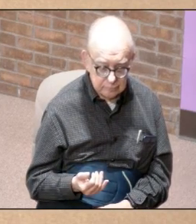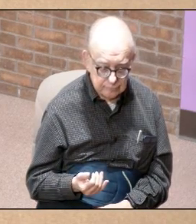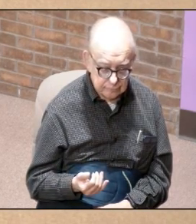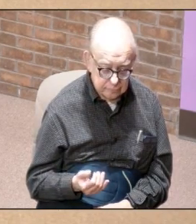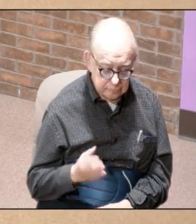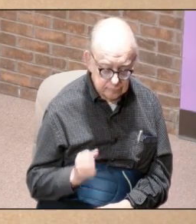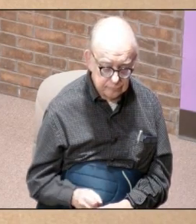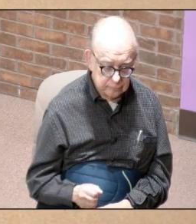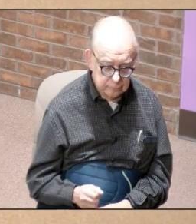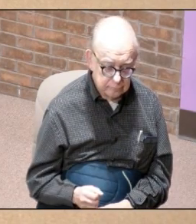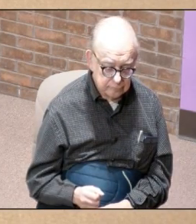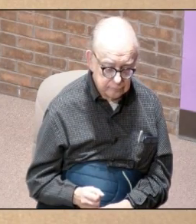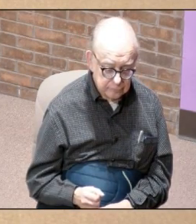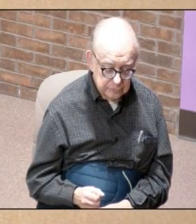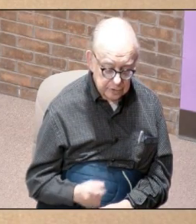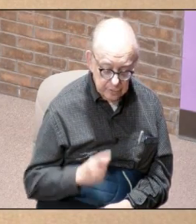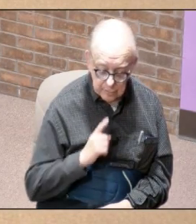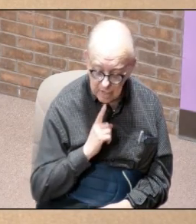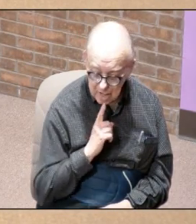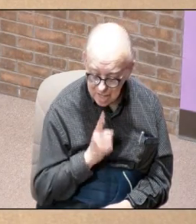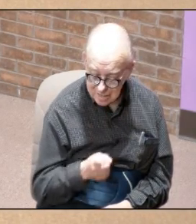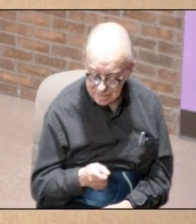could you unequivocally say